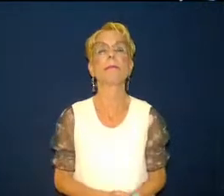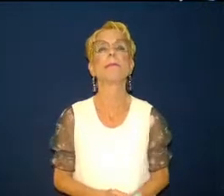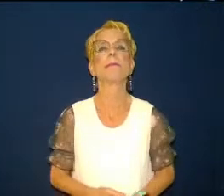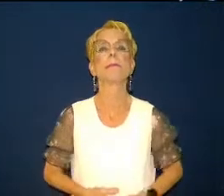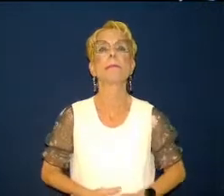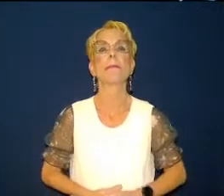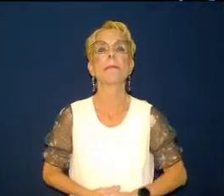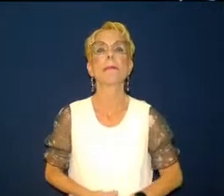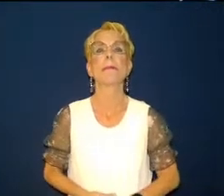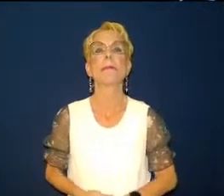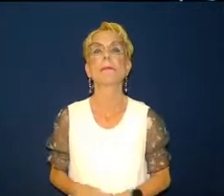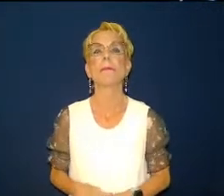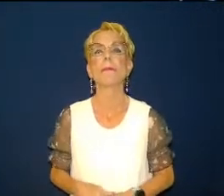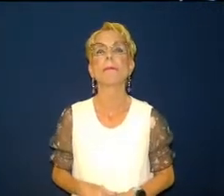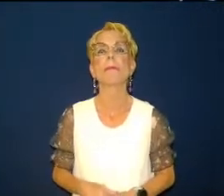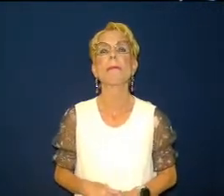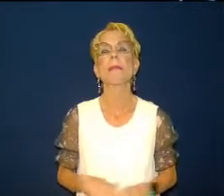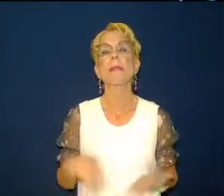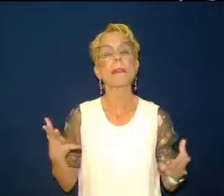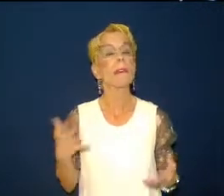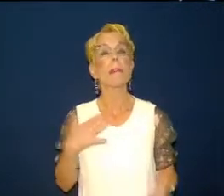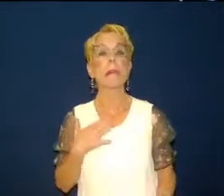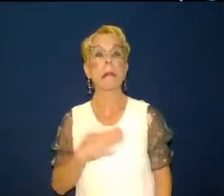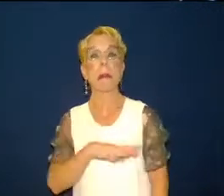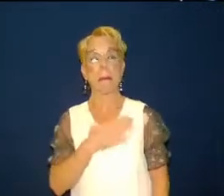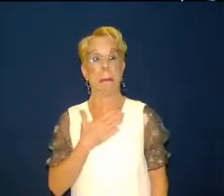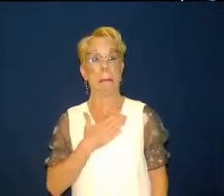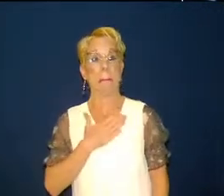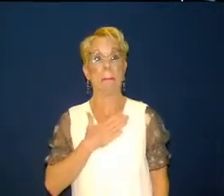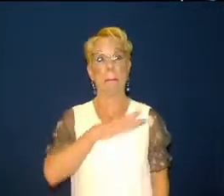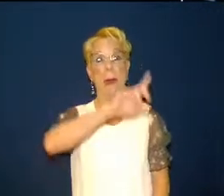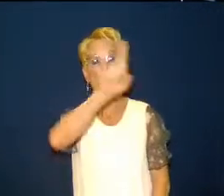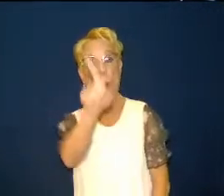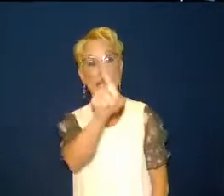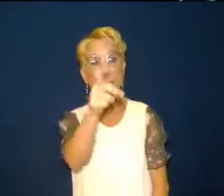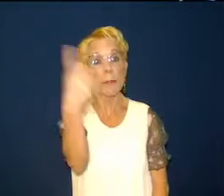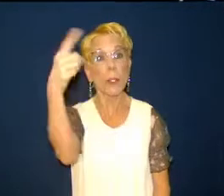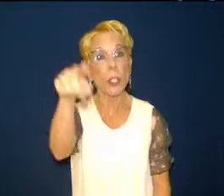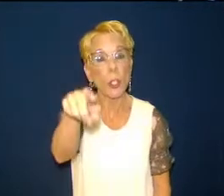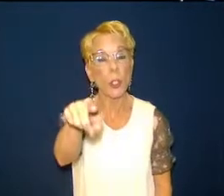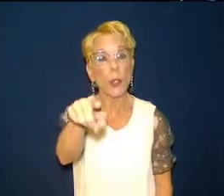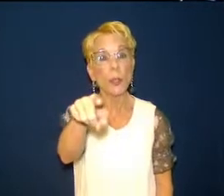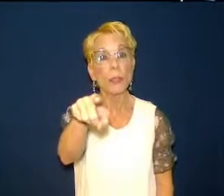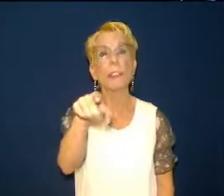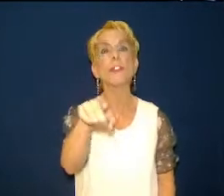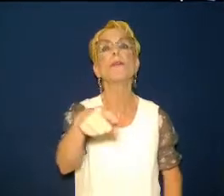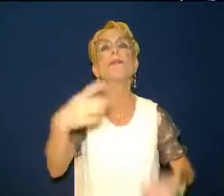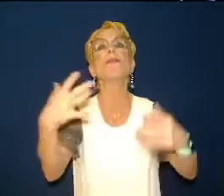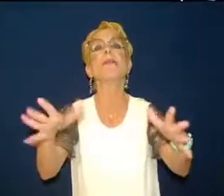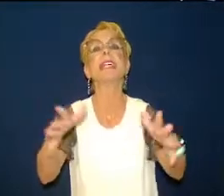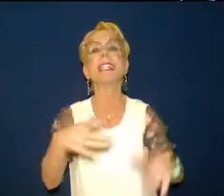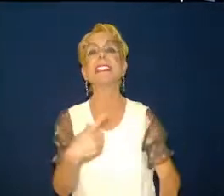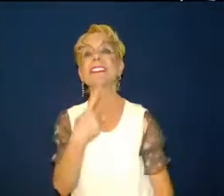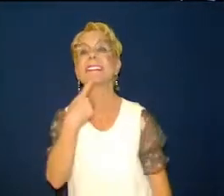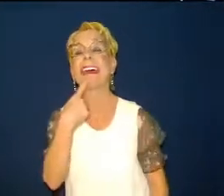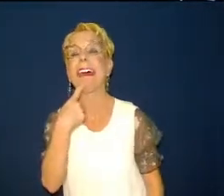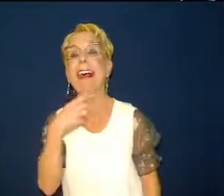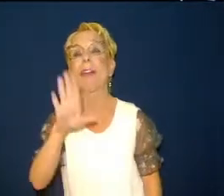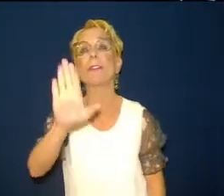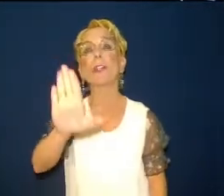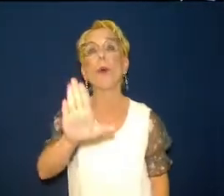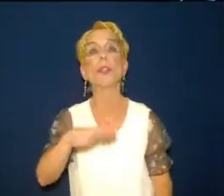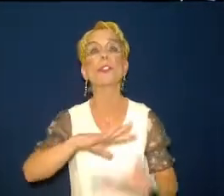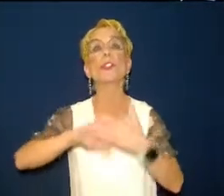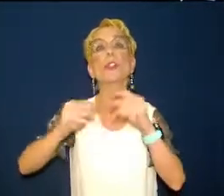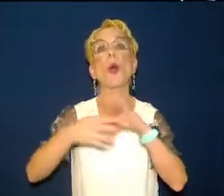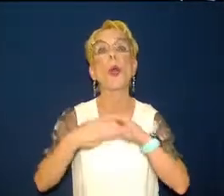told your story about how god redeemed you this week and saved you from the pits of sin have you loved